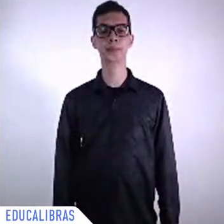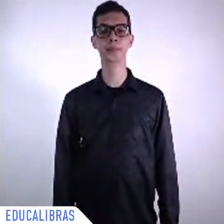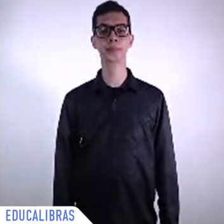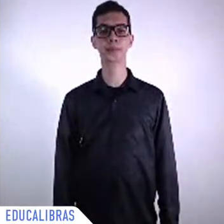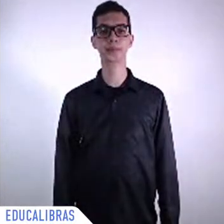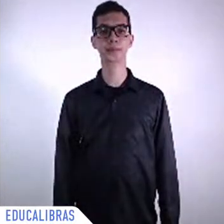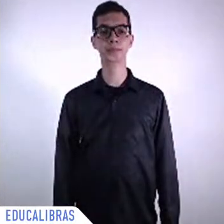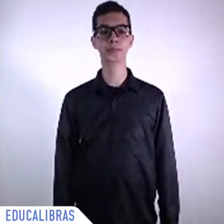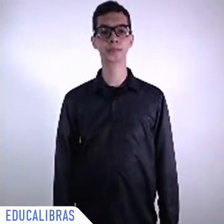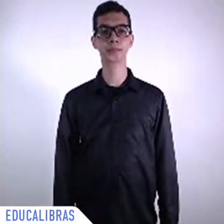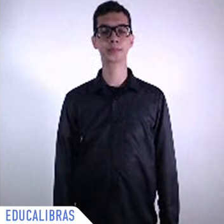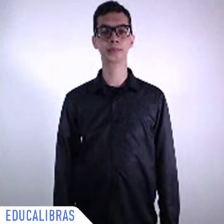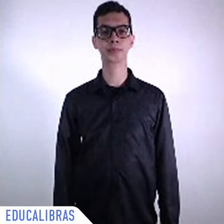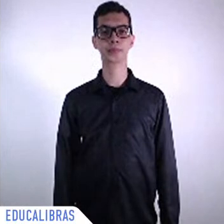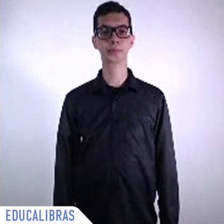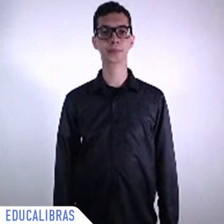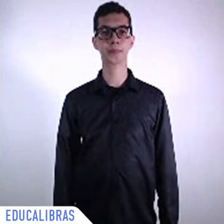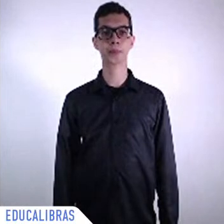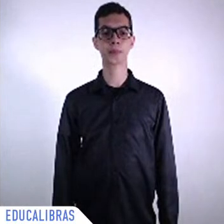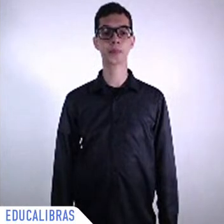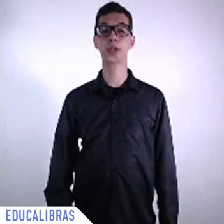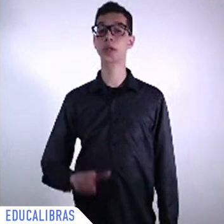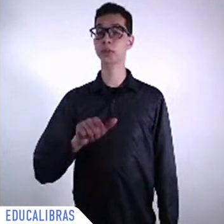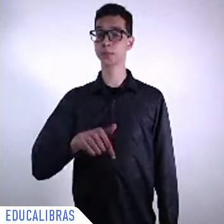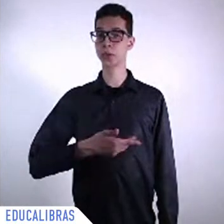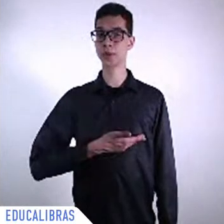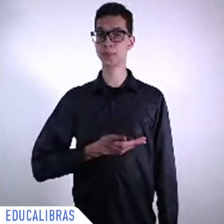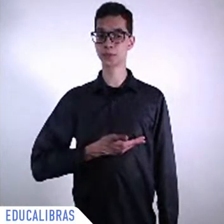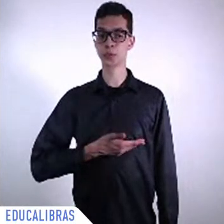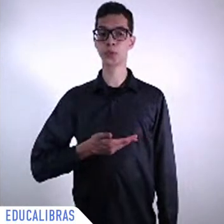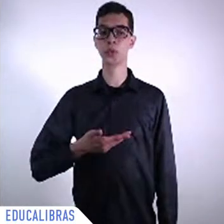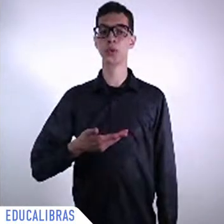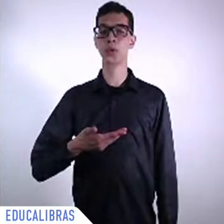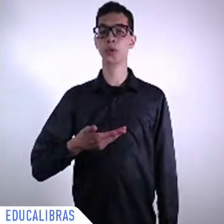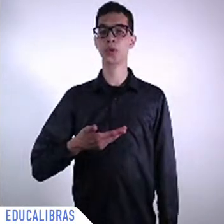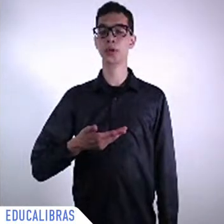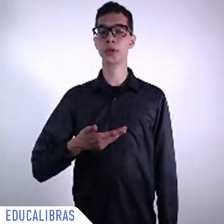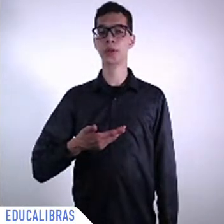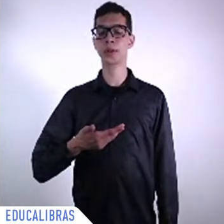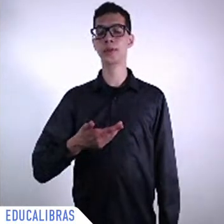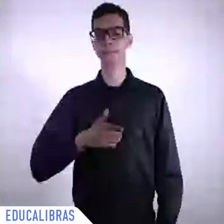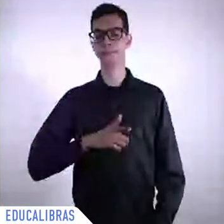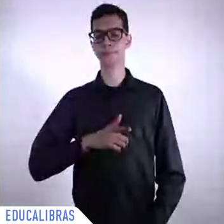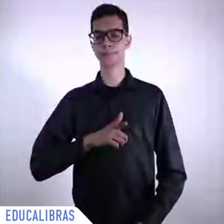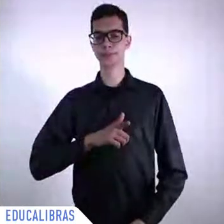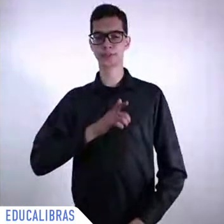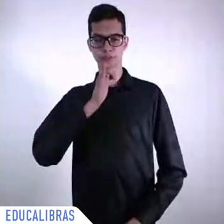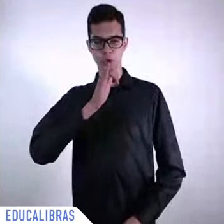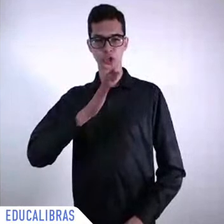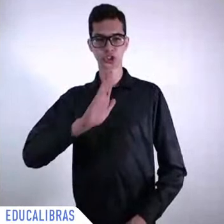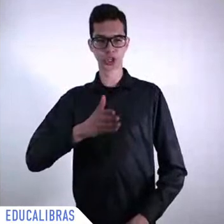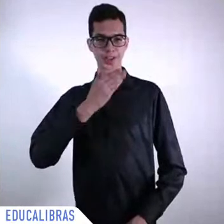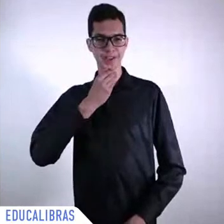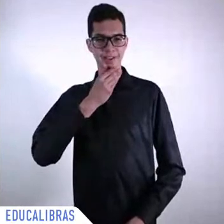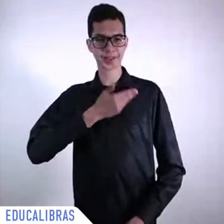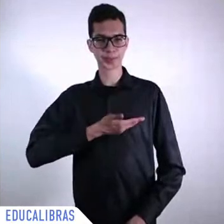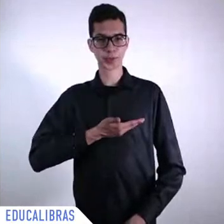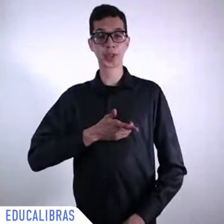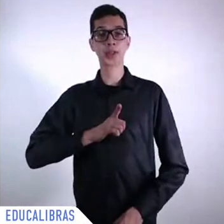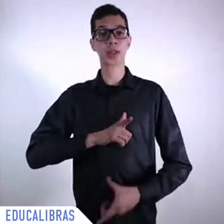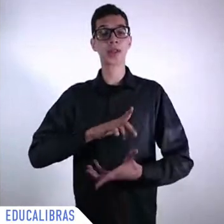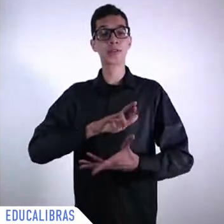a little bit to think about some of his thoughts. I'm very honoured to be with you here, Celcio, and